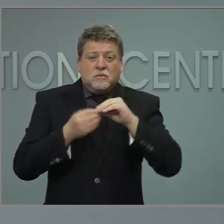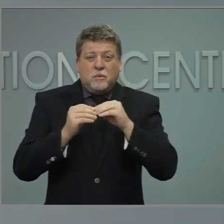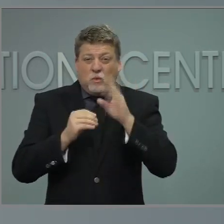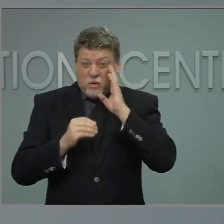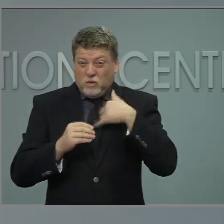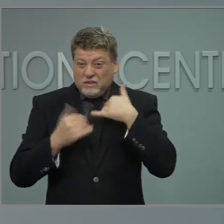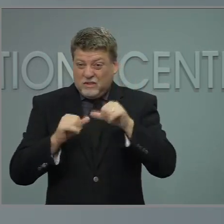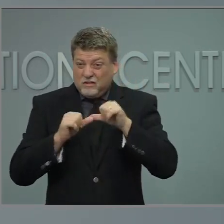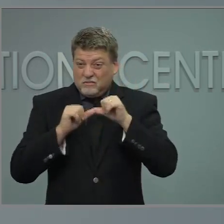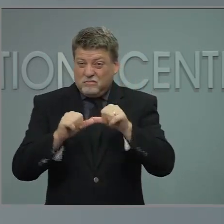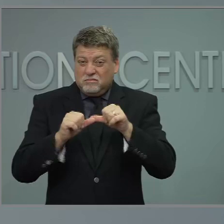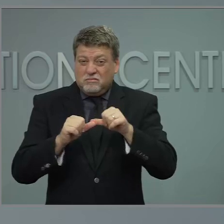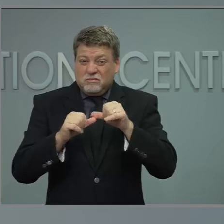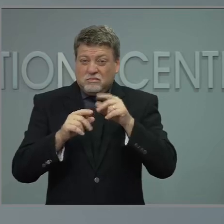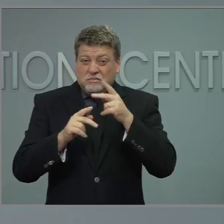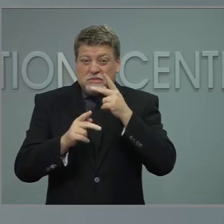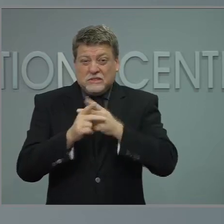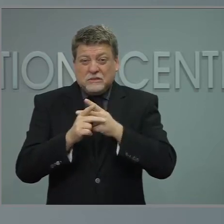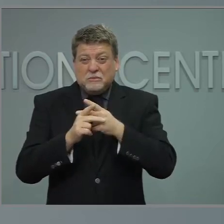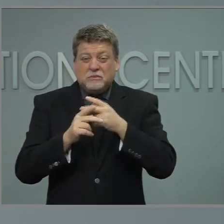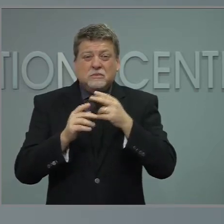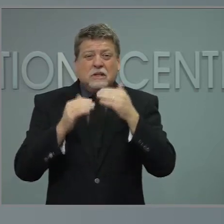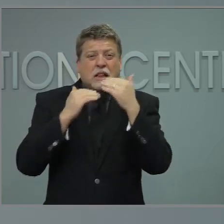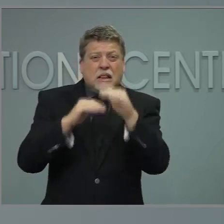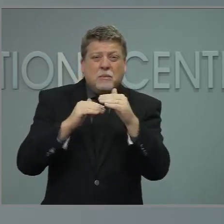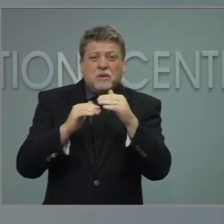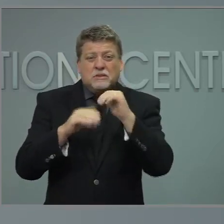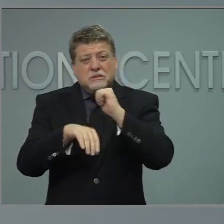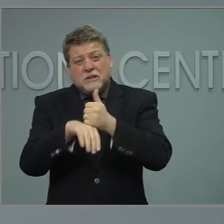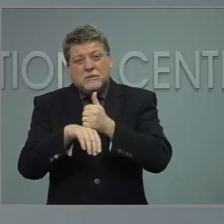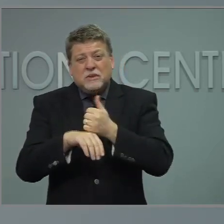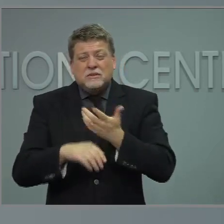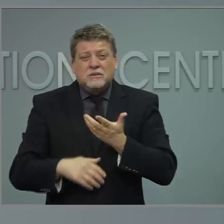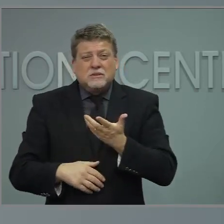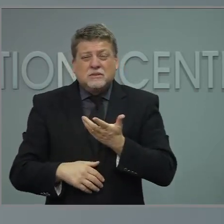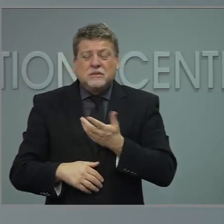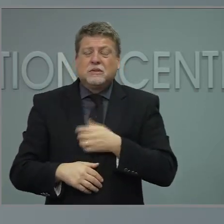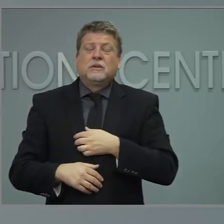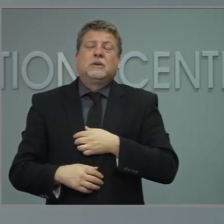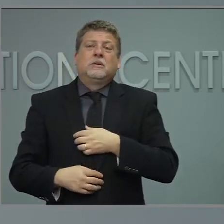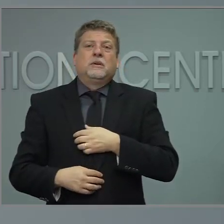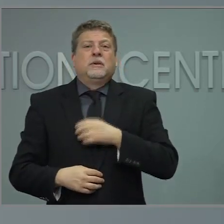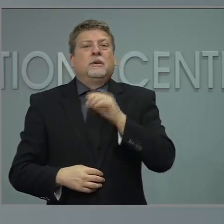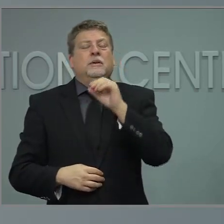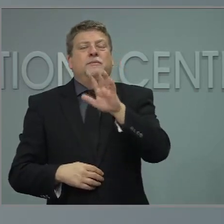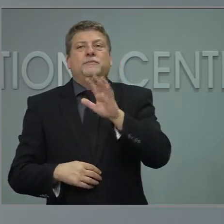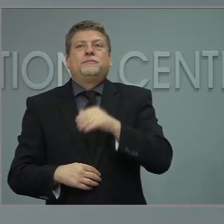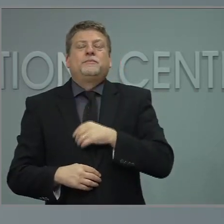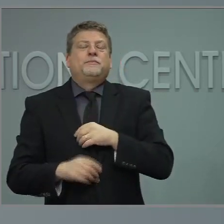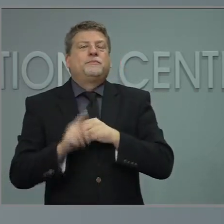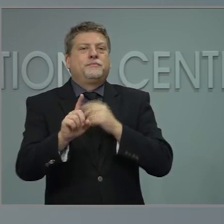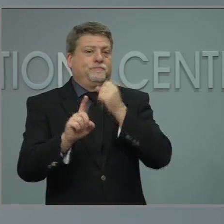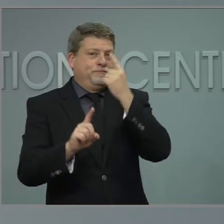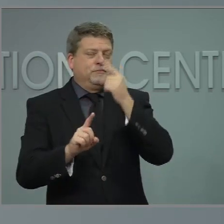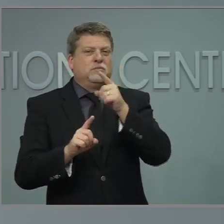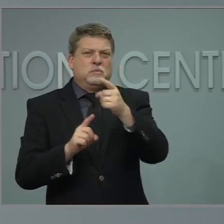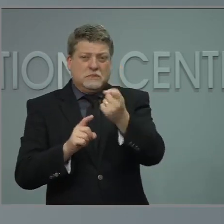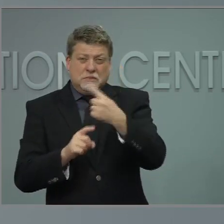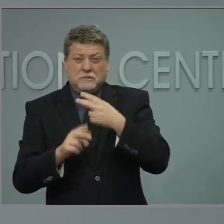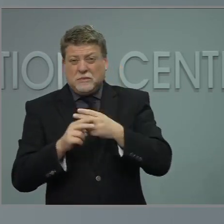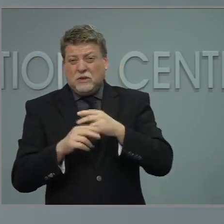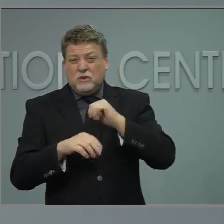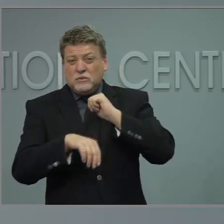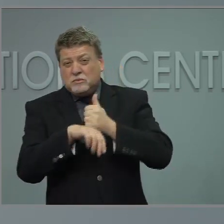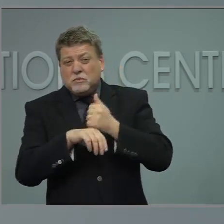So a lot of that information is going to have to come from health professionals and the research that is done